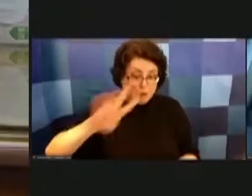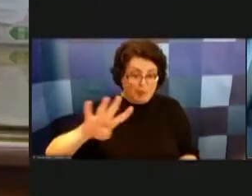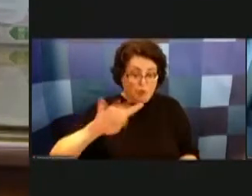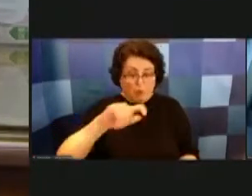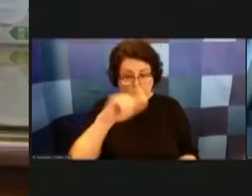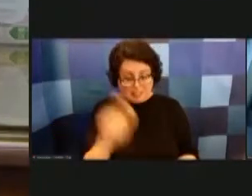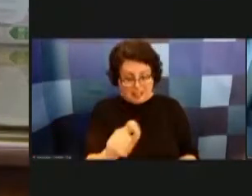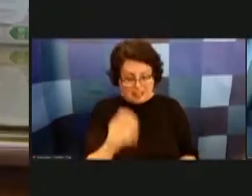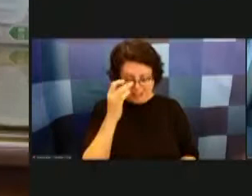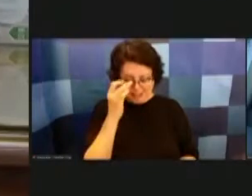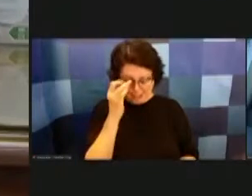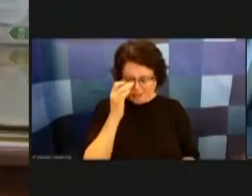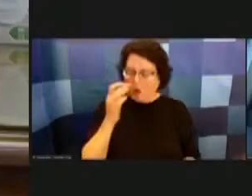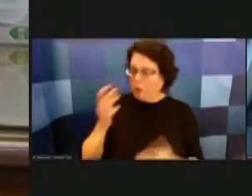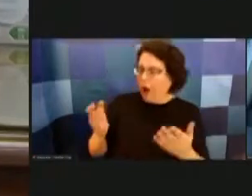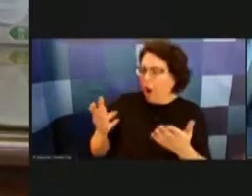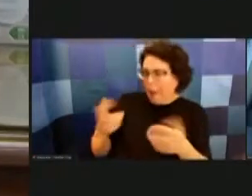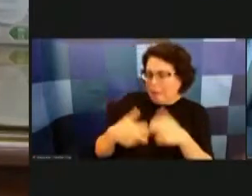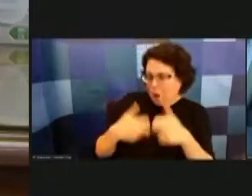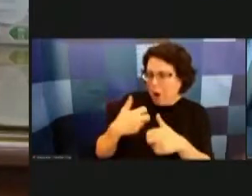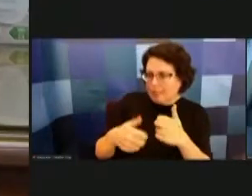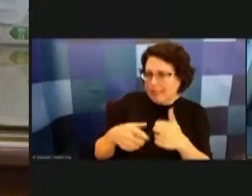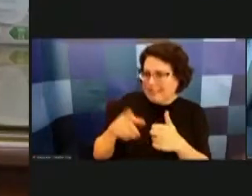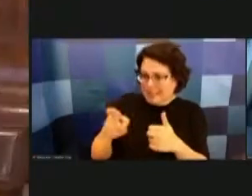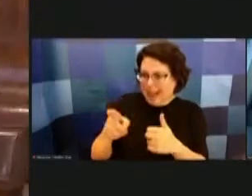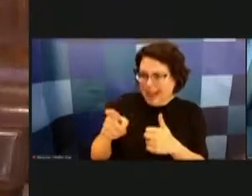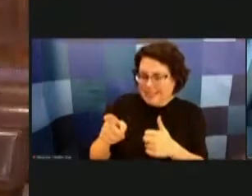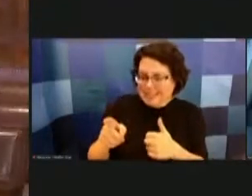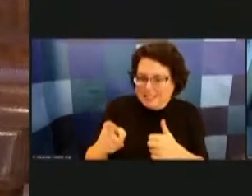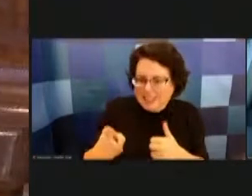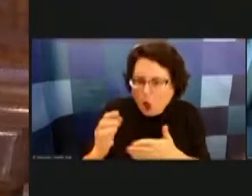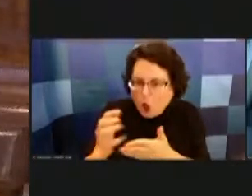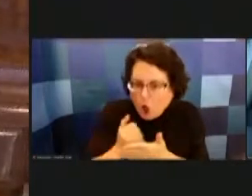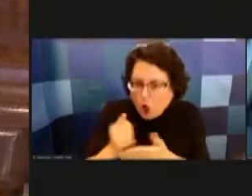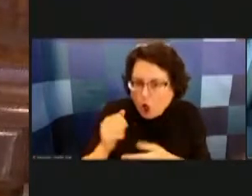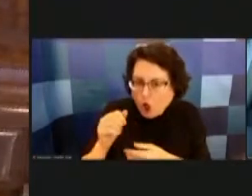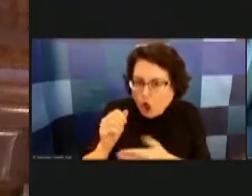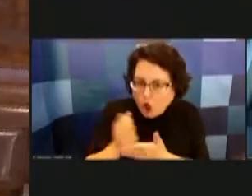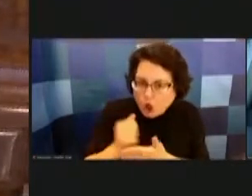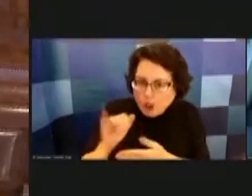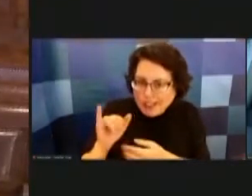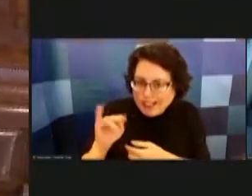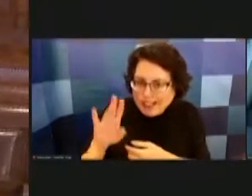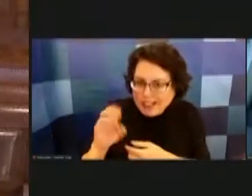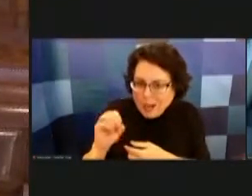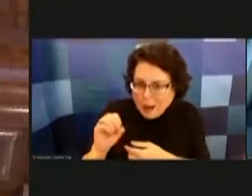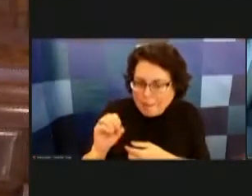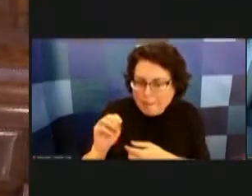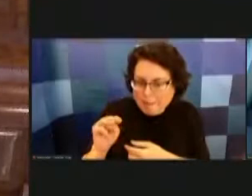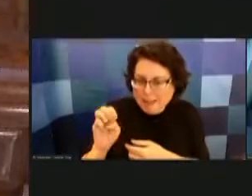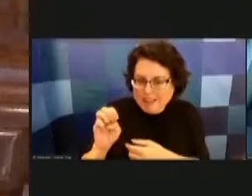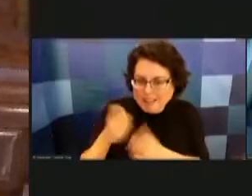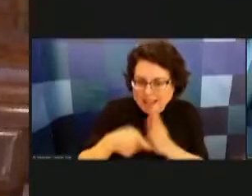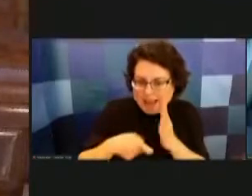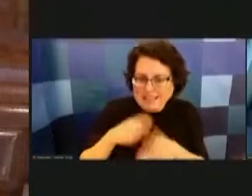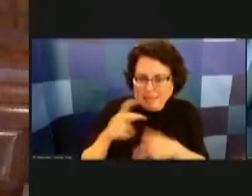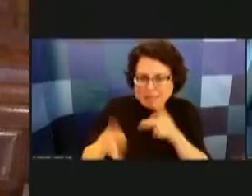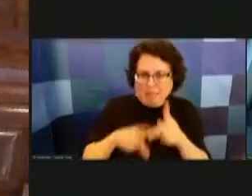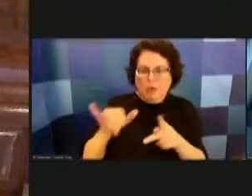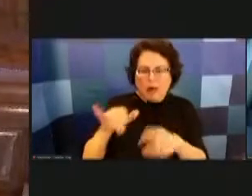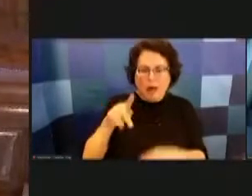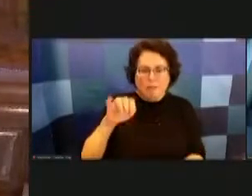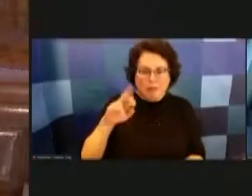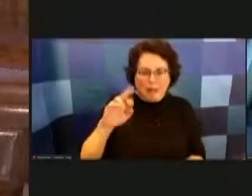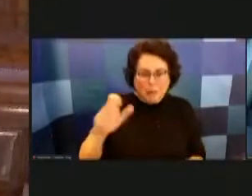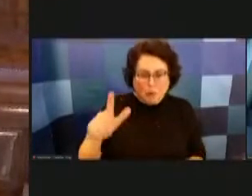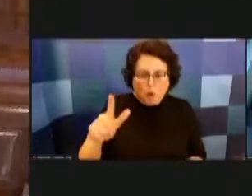well the the problem is is earned income tax went up because residents that have to pay that live in the city the payroll prep tax is only on folks that work